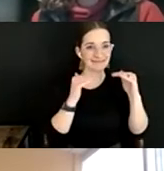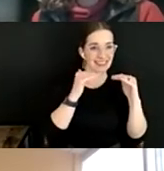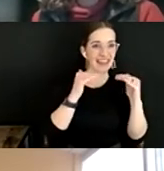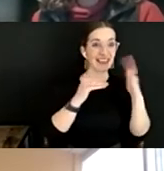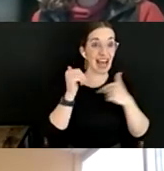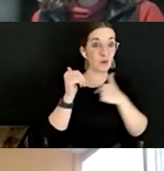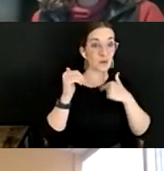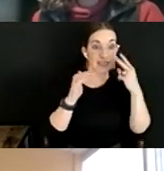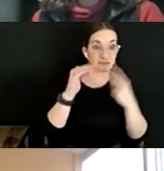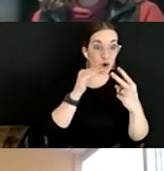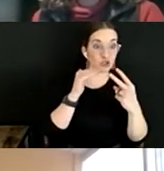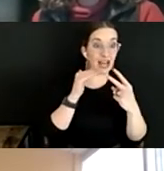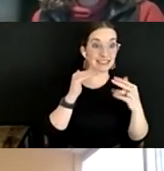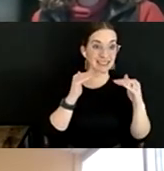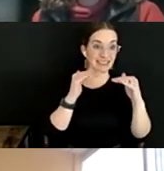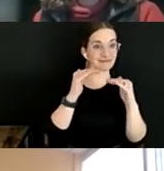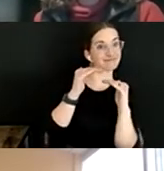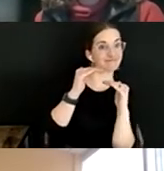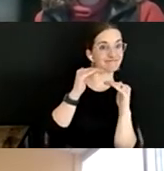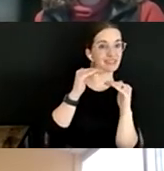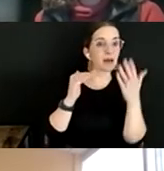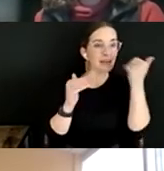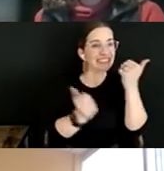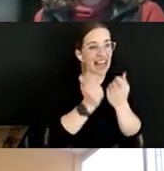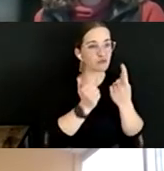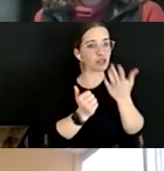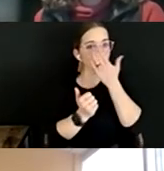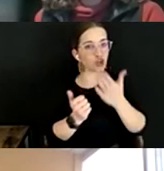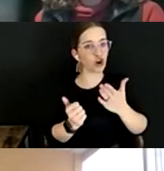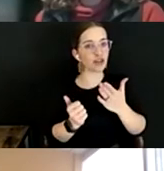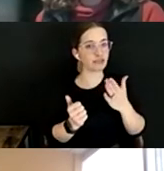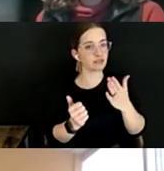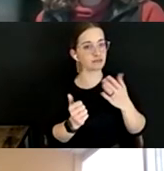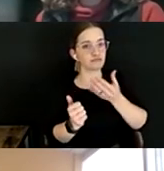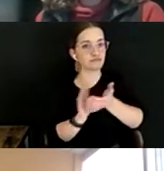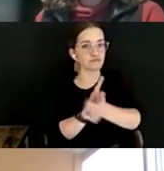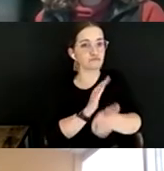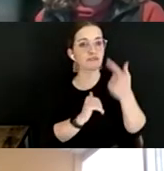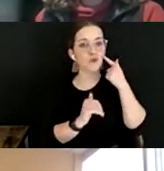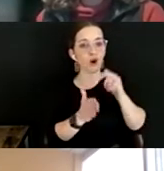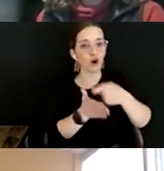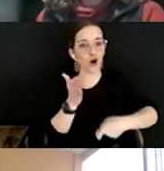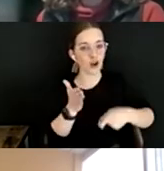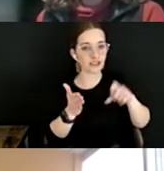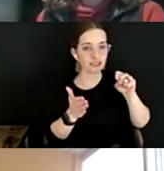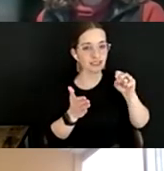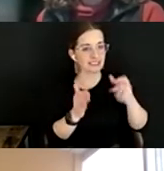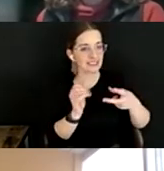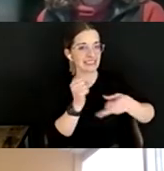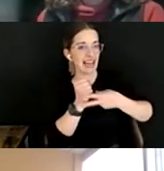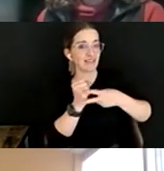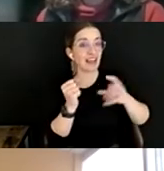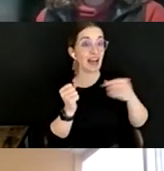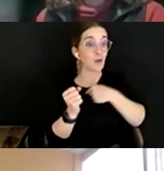really good at cost saving. So then we end up with a surplus and we have utilized that surplus for all sorts of things like facility